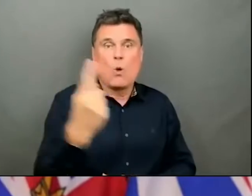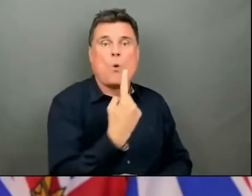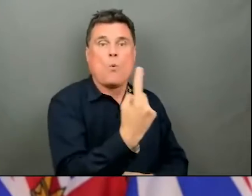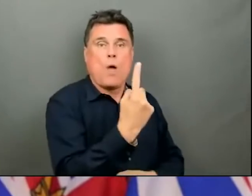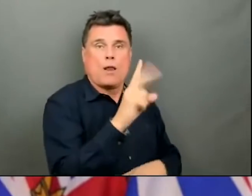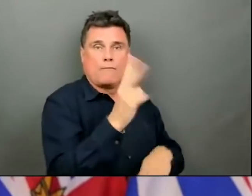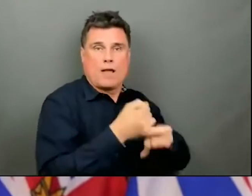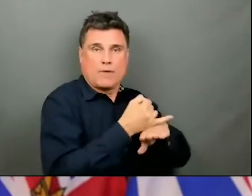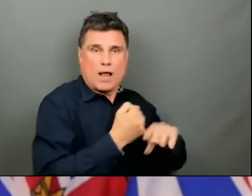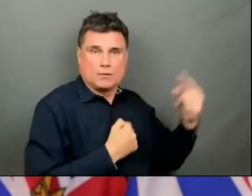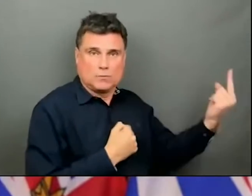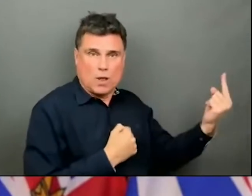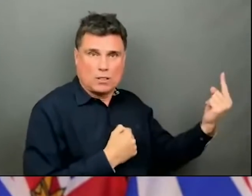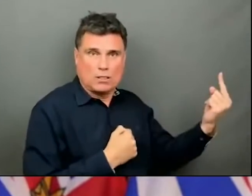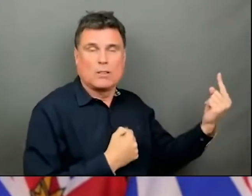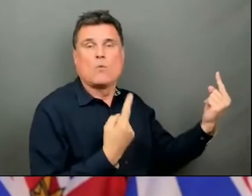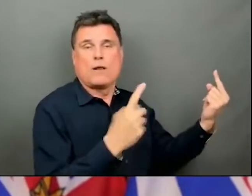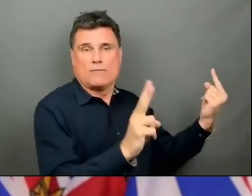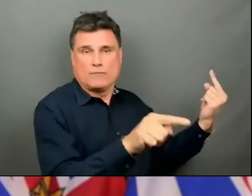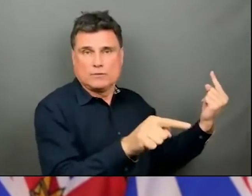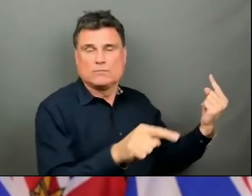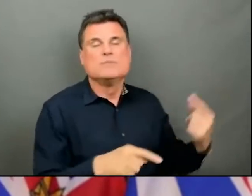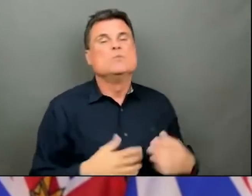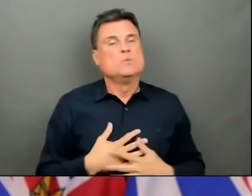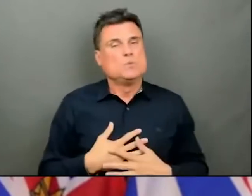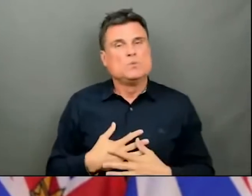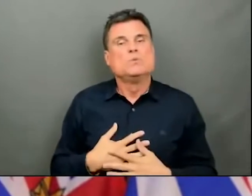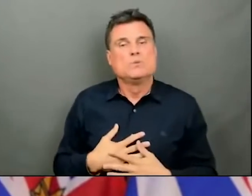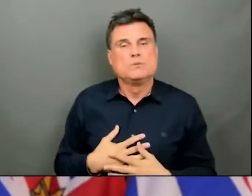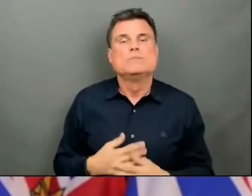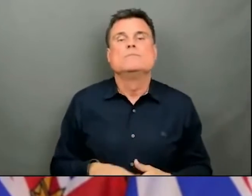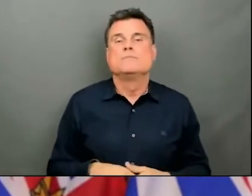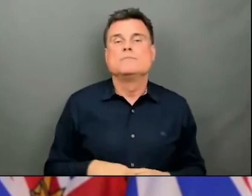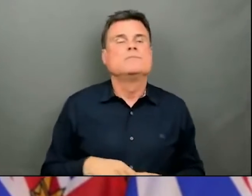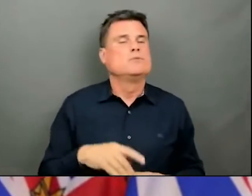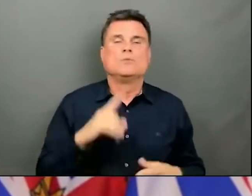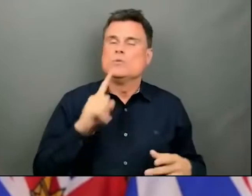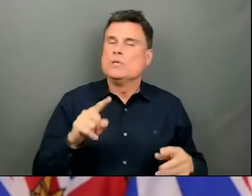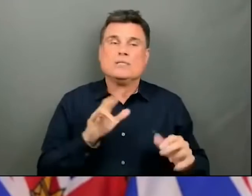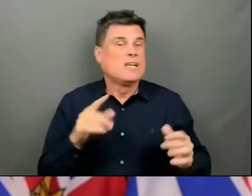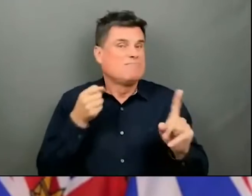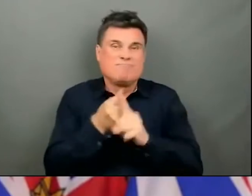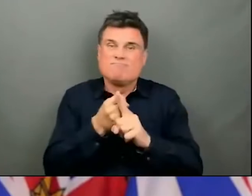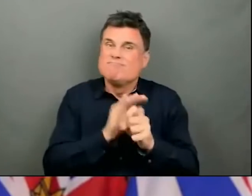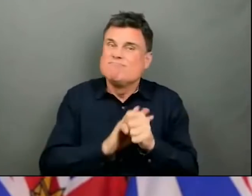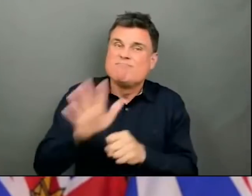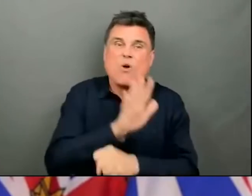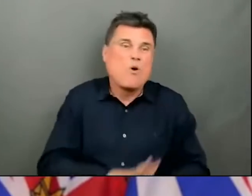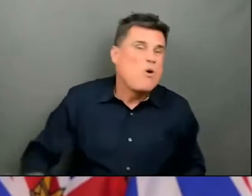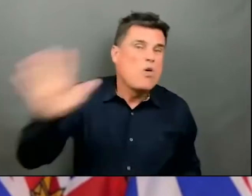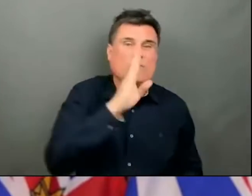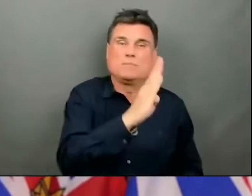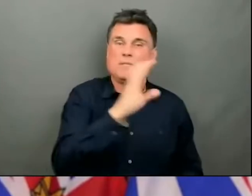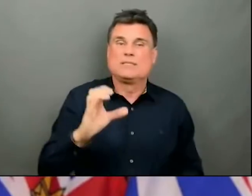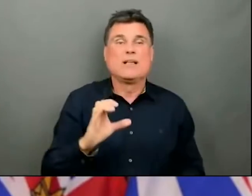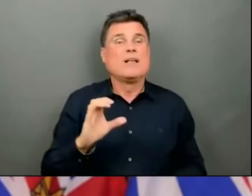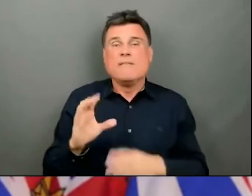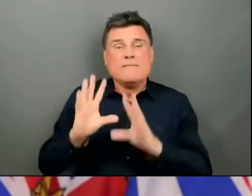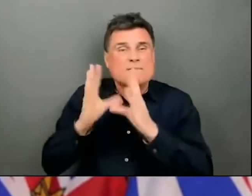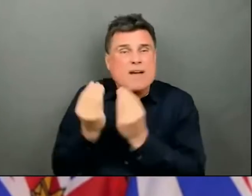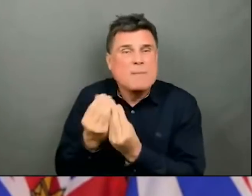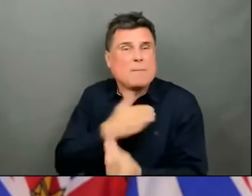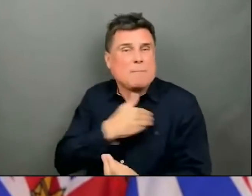and a very challenging time for our province. I want to let all those families know that we are with them in this difficult moment.